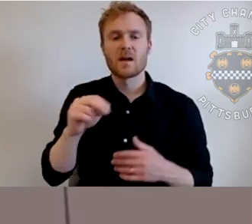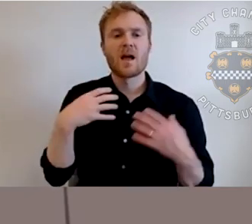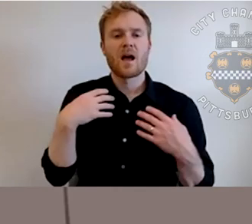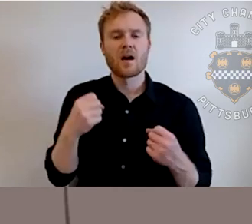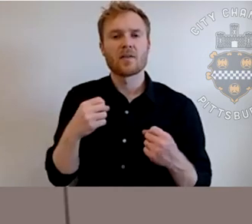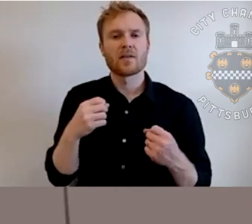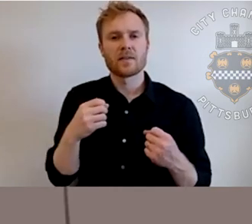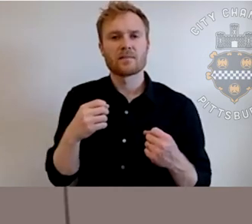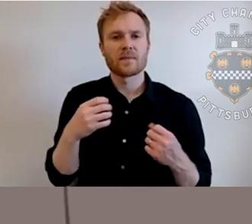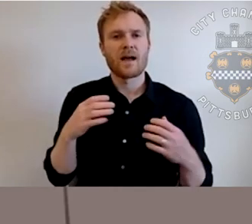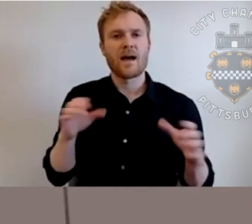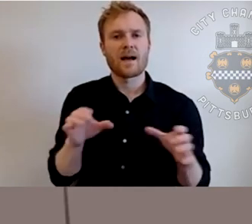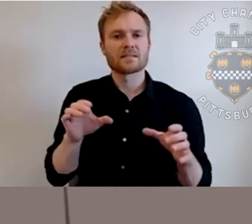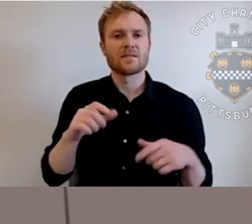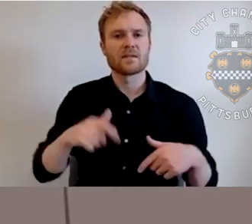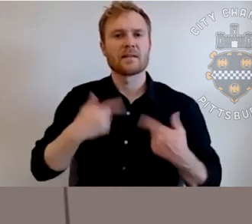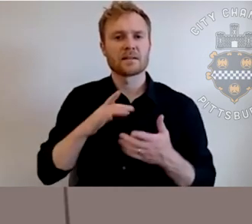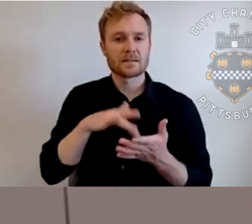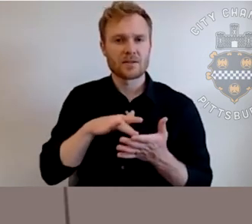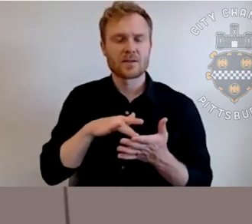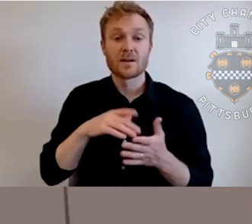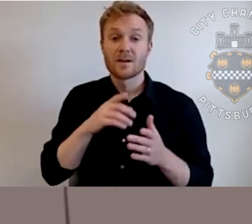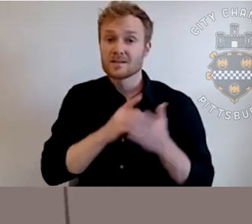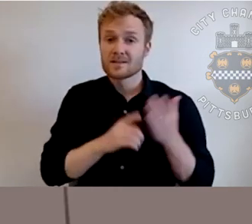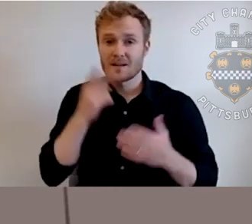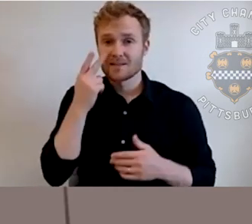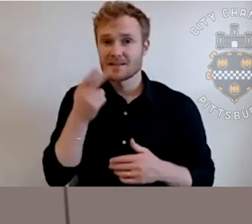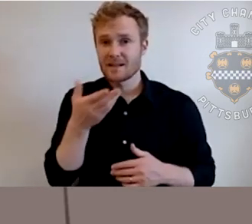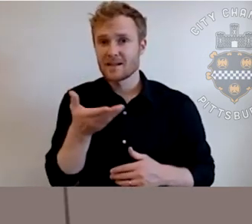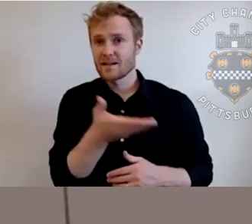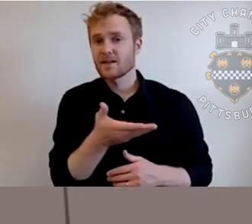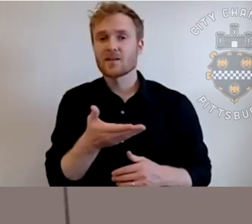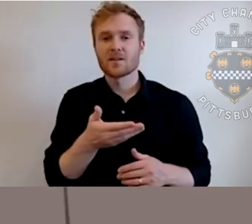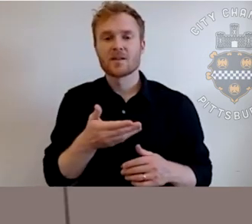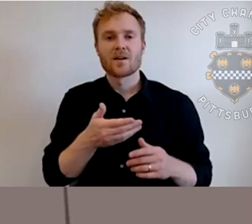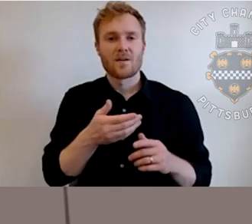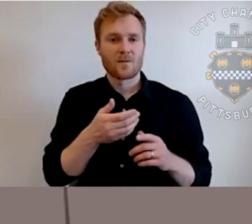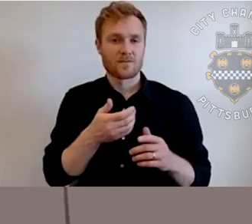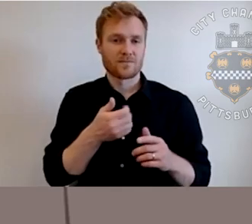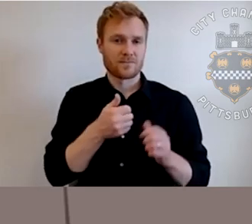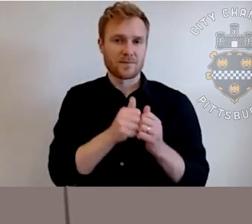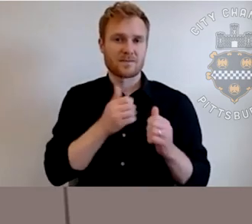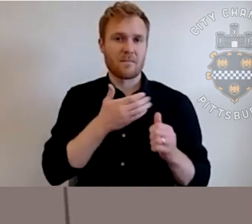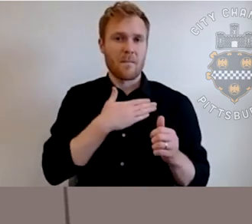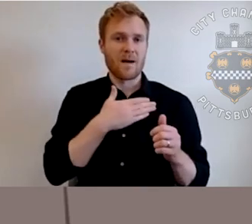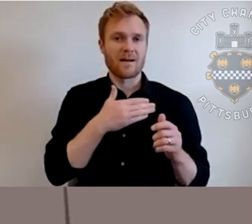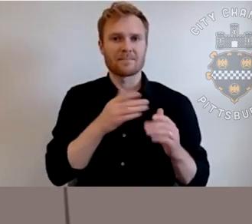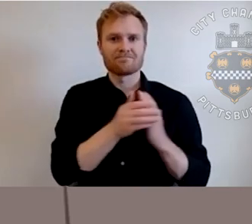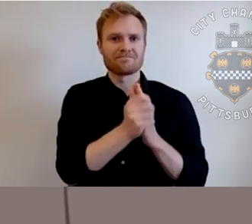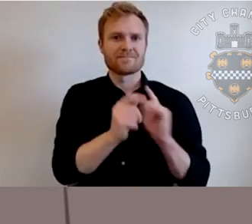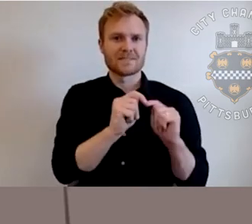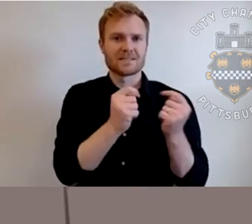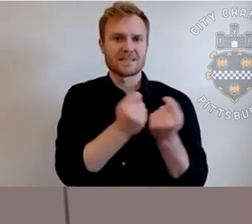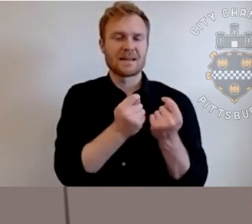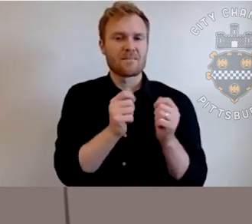developed in-house and we actually, the design you see here was done by, um, my very talented team. This is, this is a computer program called SketchUp